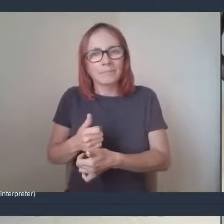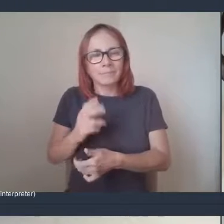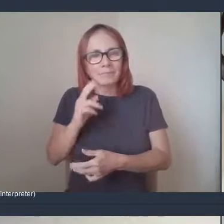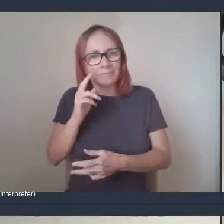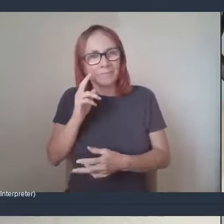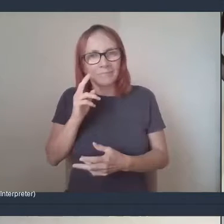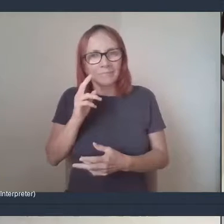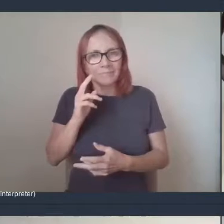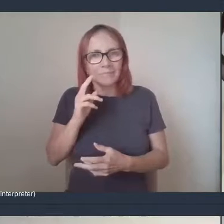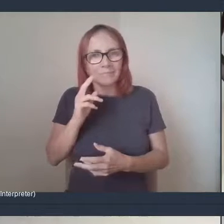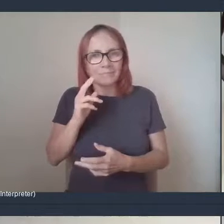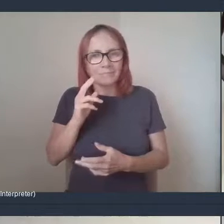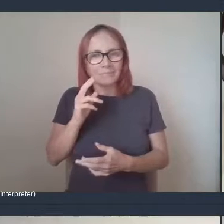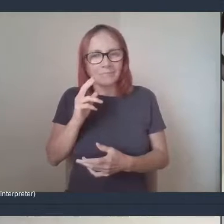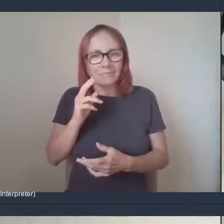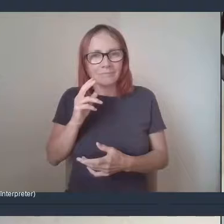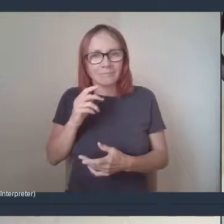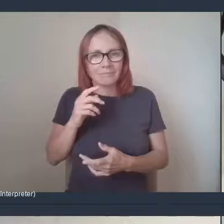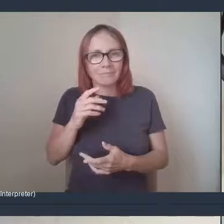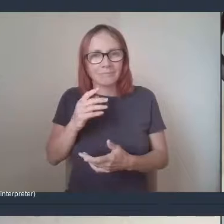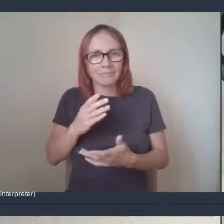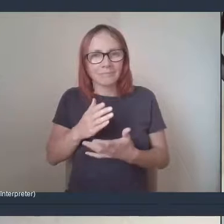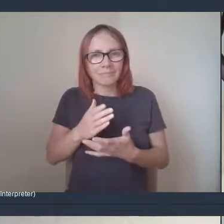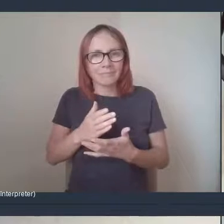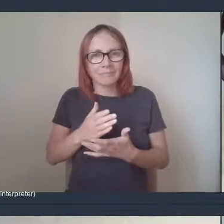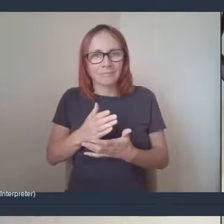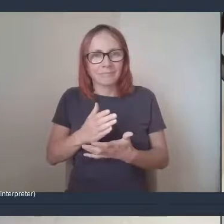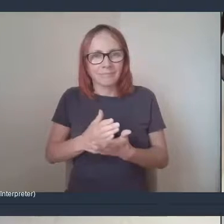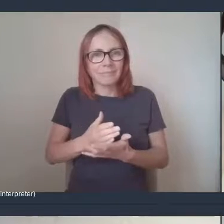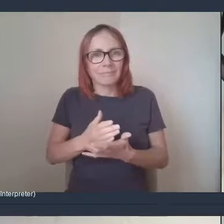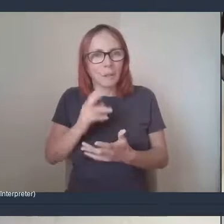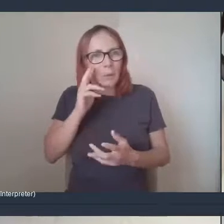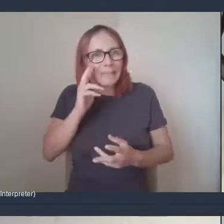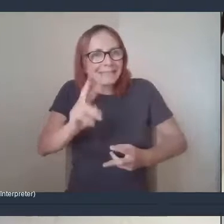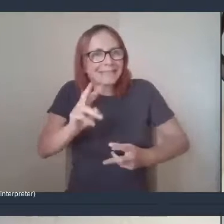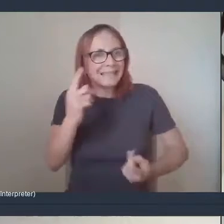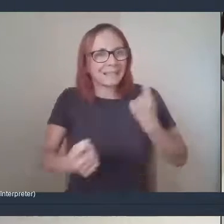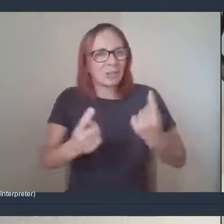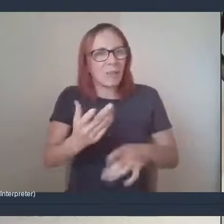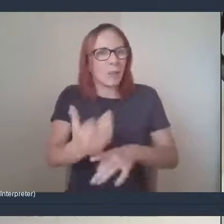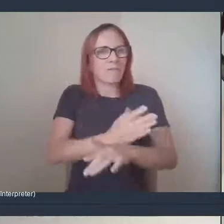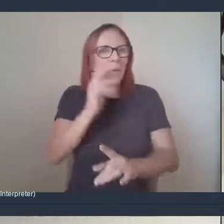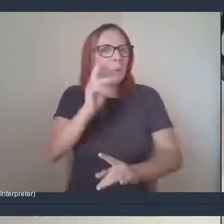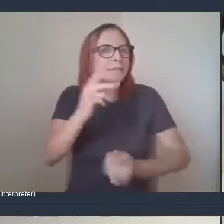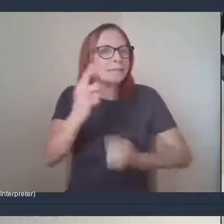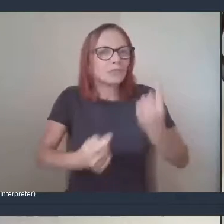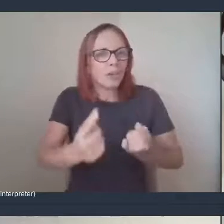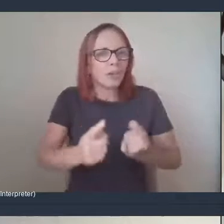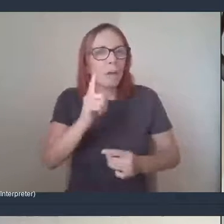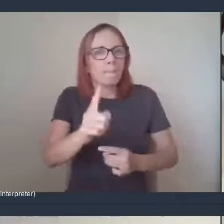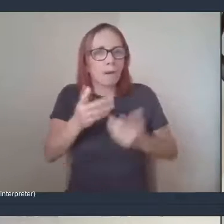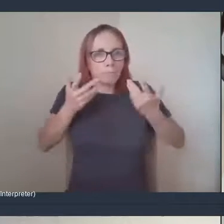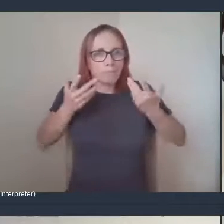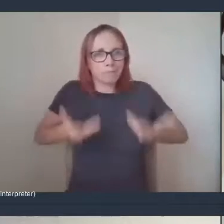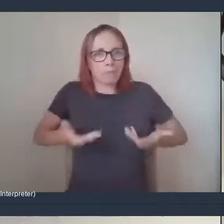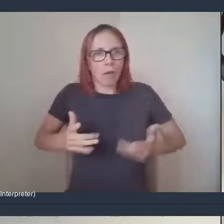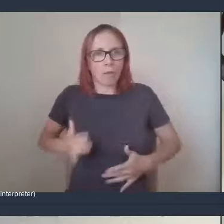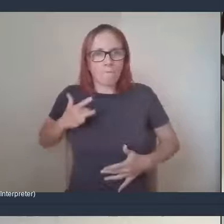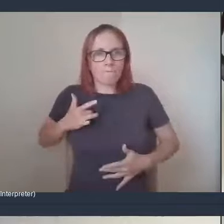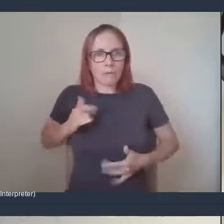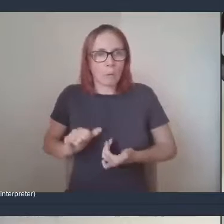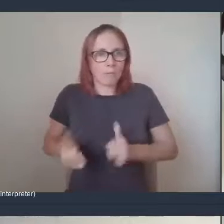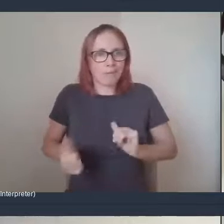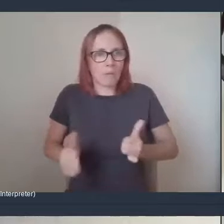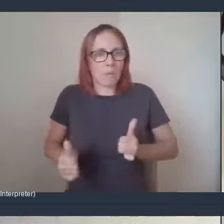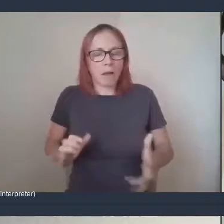we didn't necessarily support each other as often. So we've seen a big change of how people connect and trying to connect in